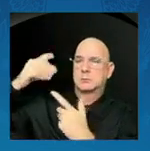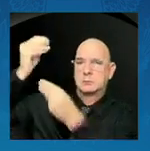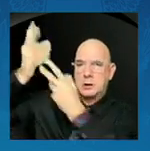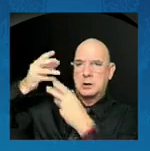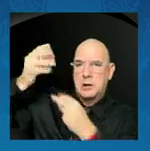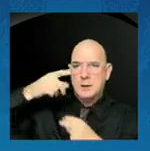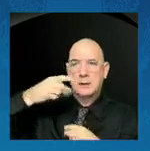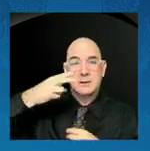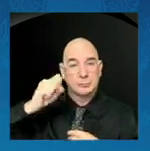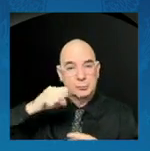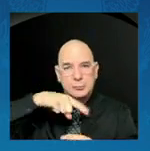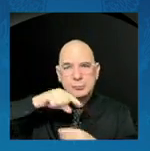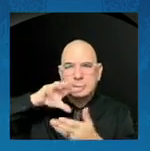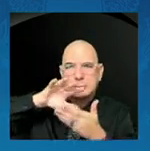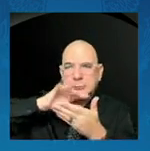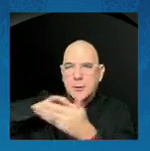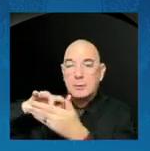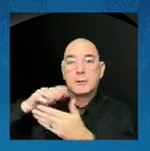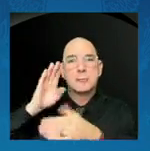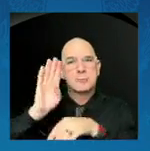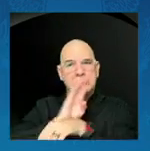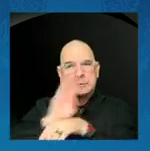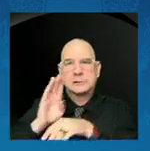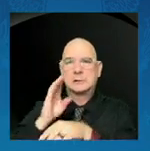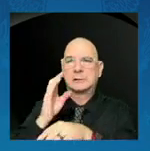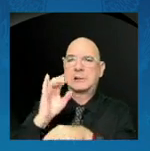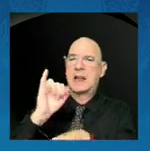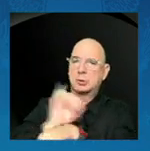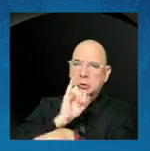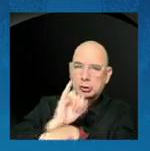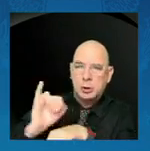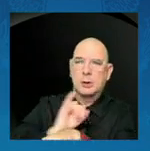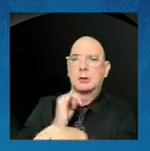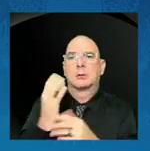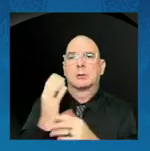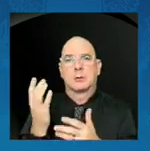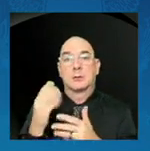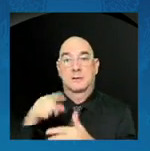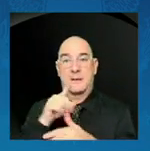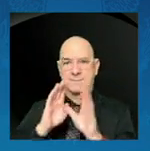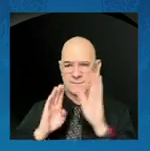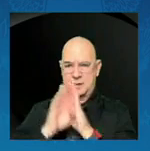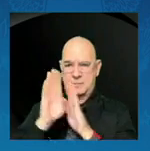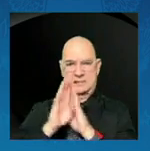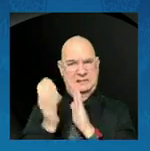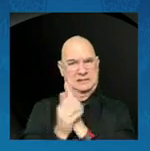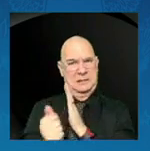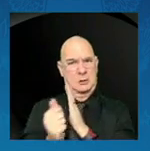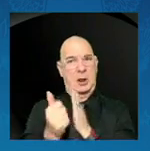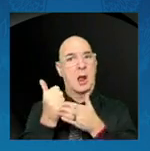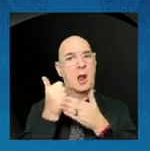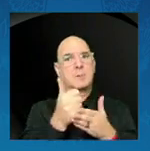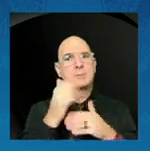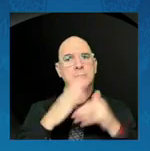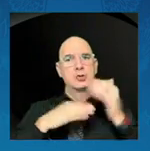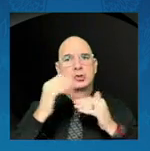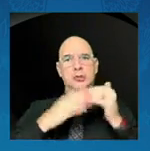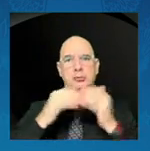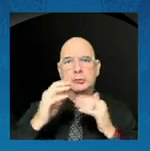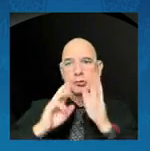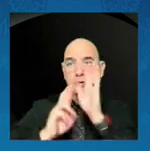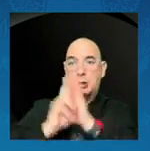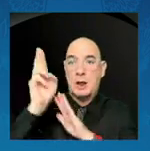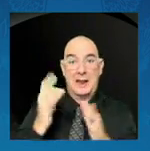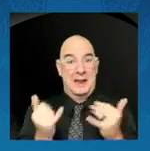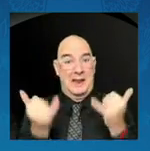skills to help build rockets. So today, as a council, we will discuss how we can strengthen